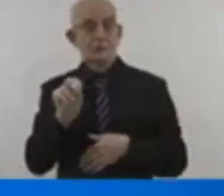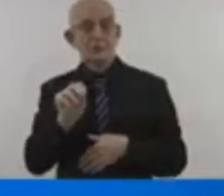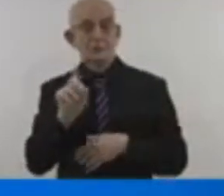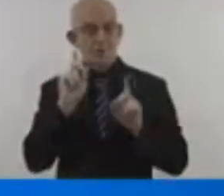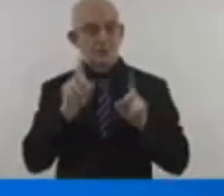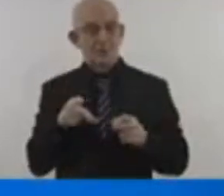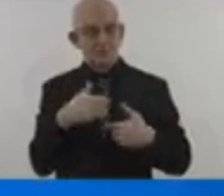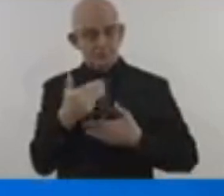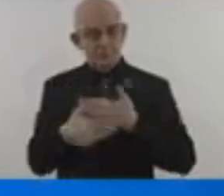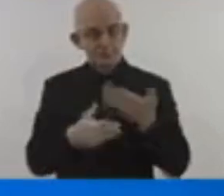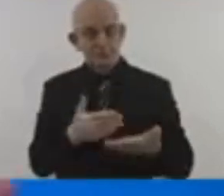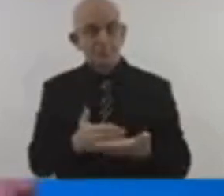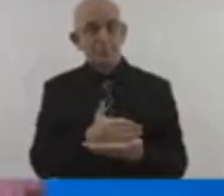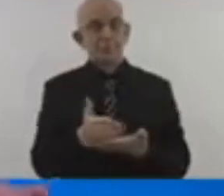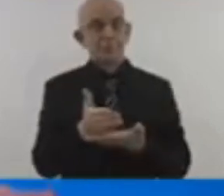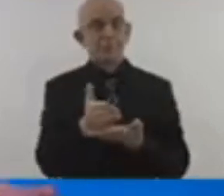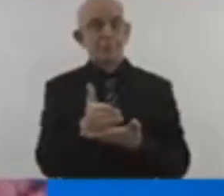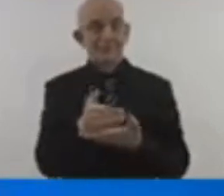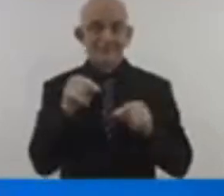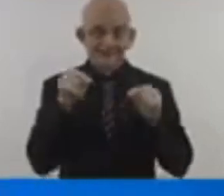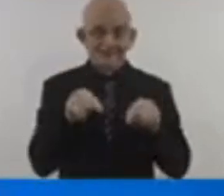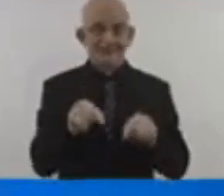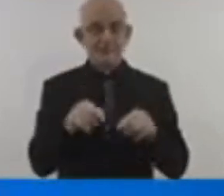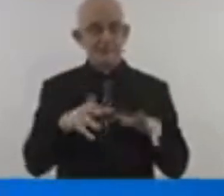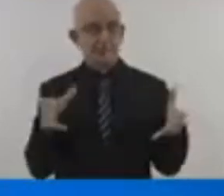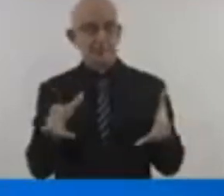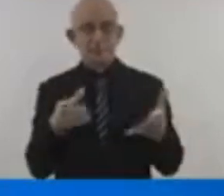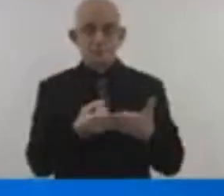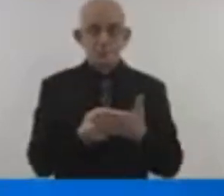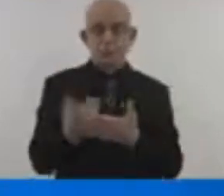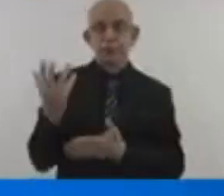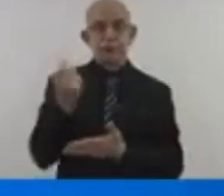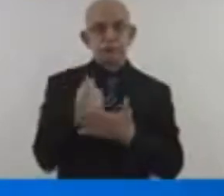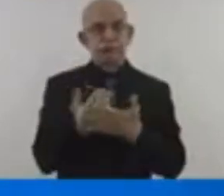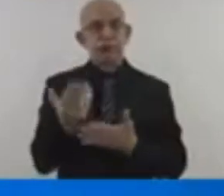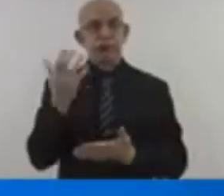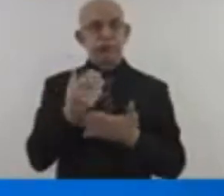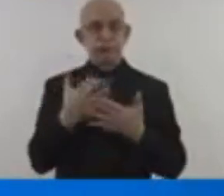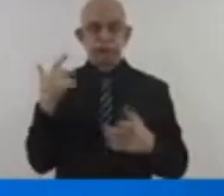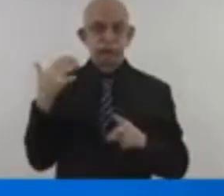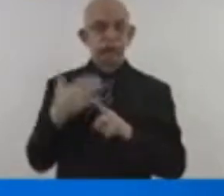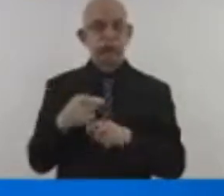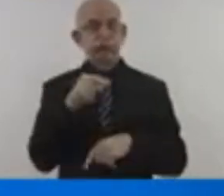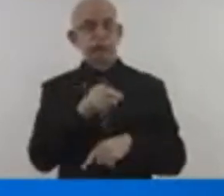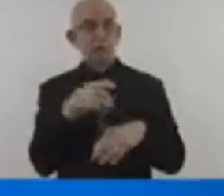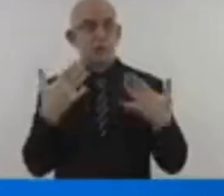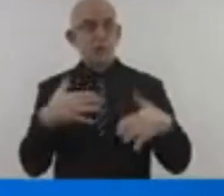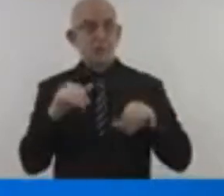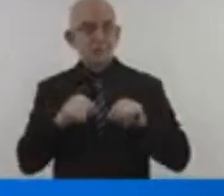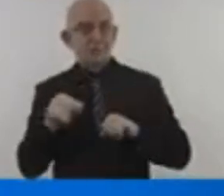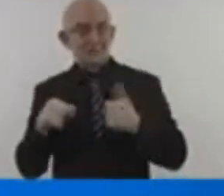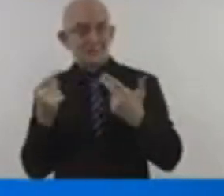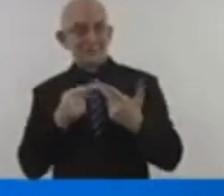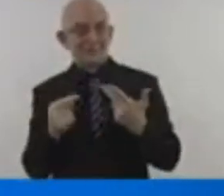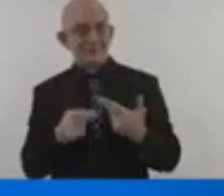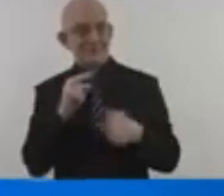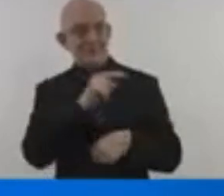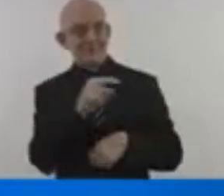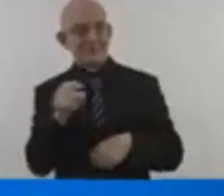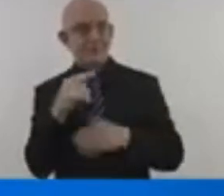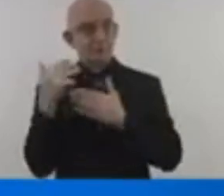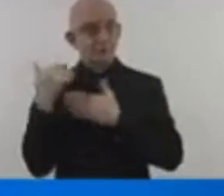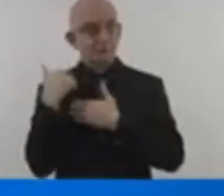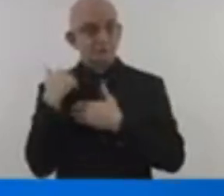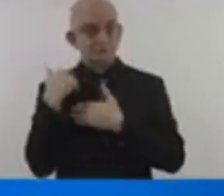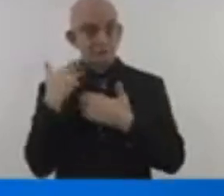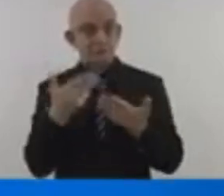They must bring their technological know-how together with developed countries supporting emerging economies. And